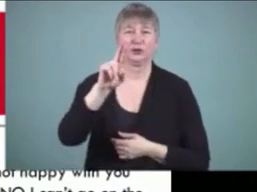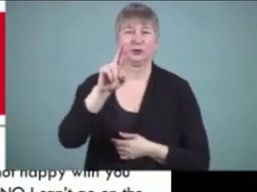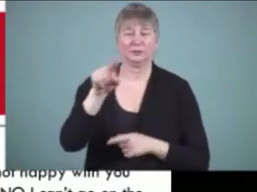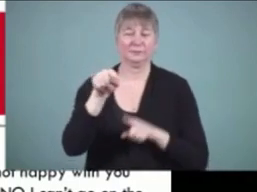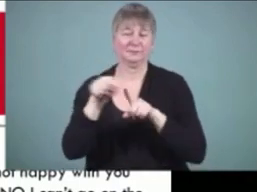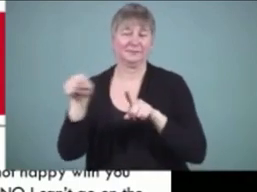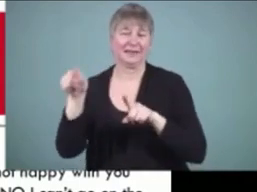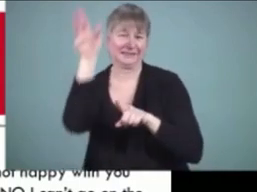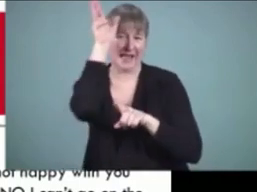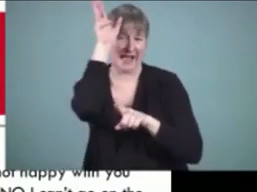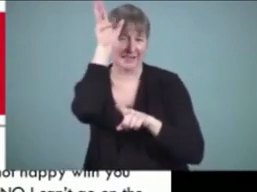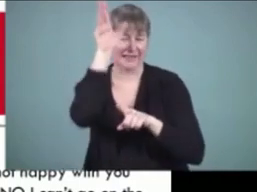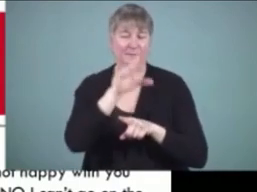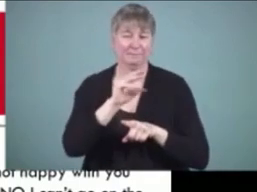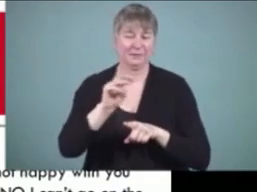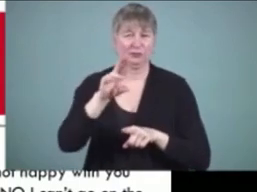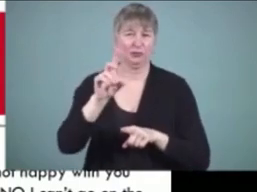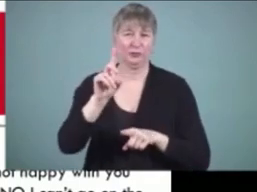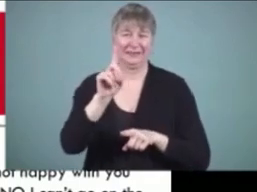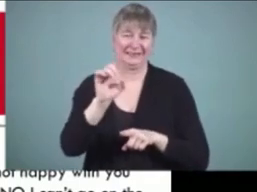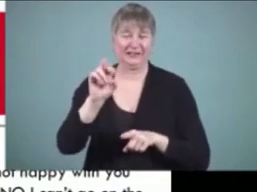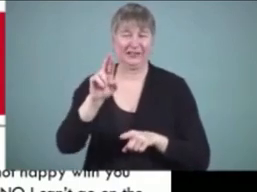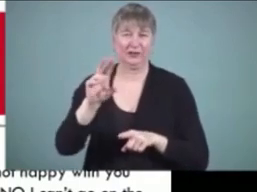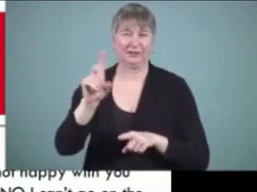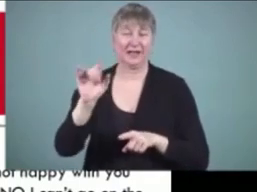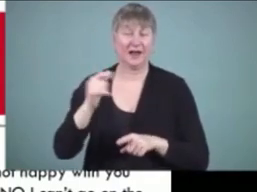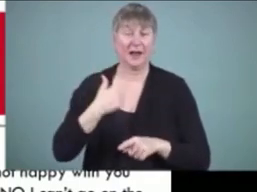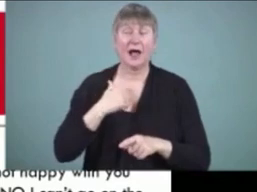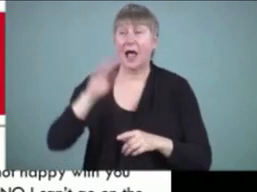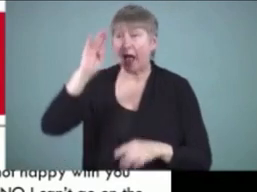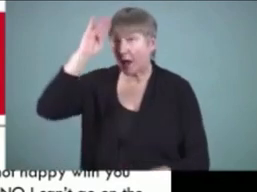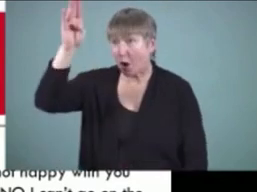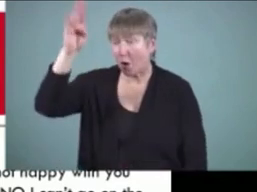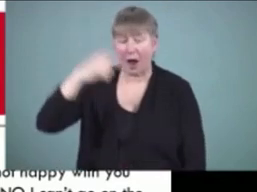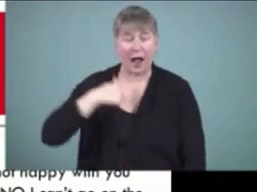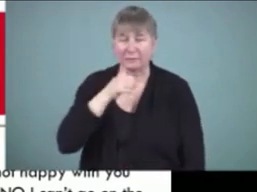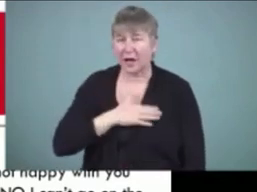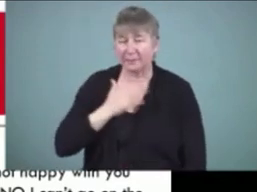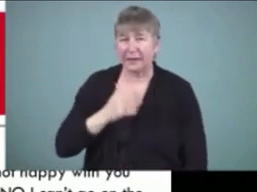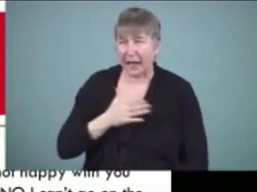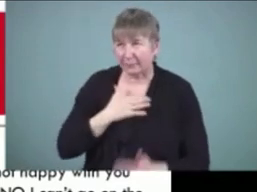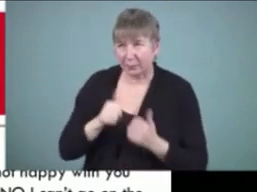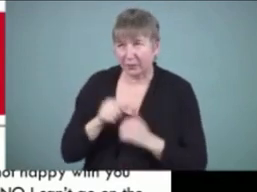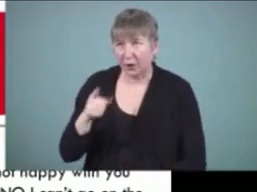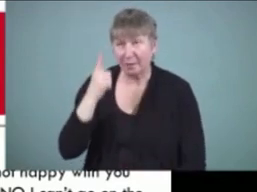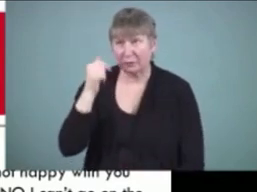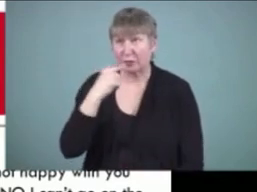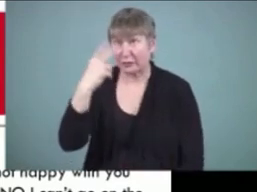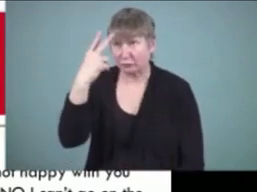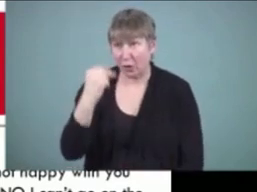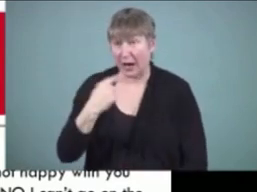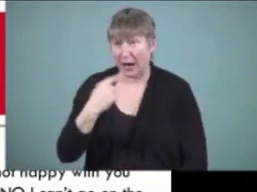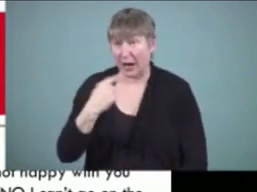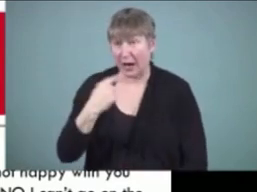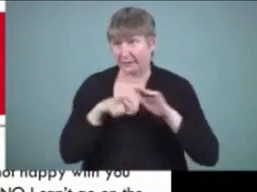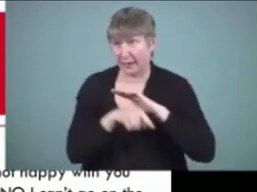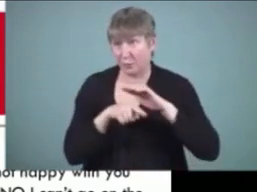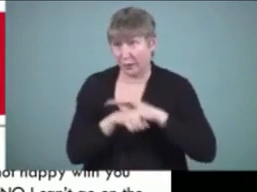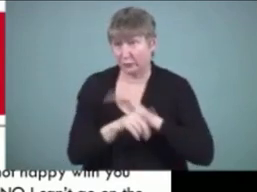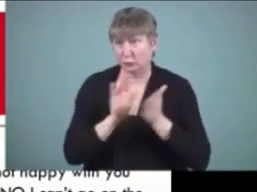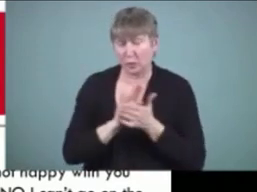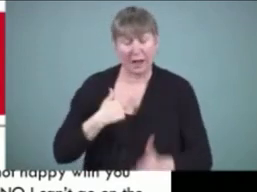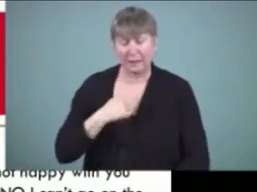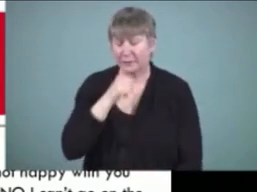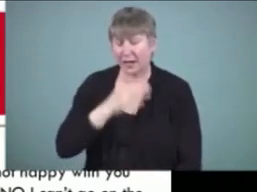Dear, dear to my dad. A big hello. I'm not happy with you because you said no, I can't go on the subway to school. I am not